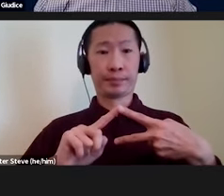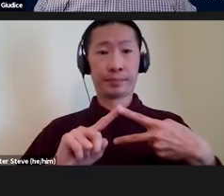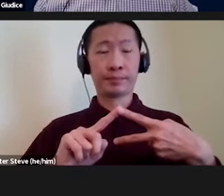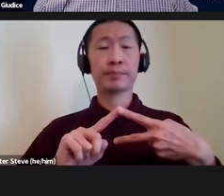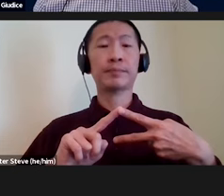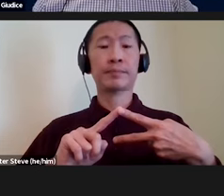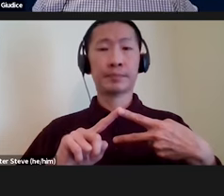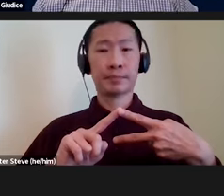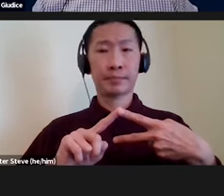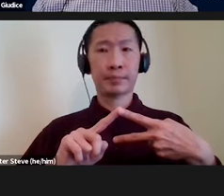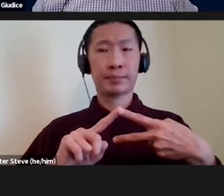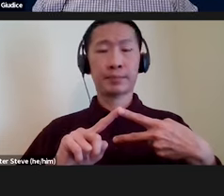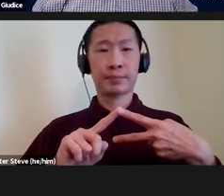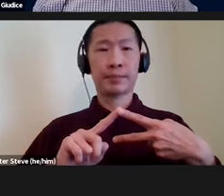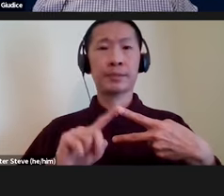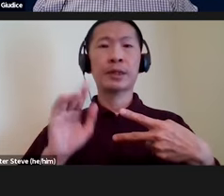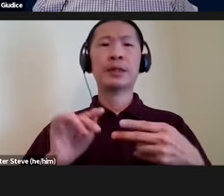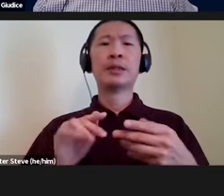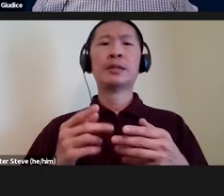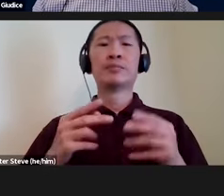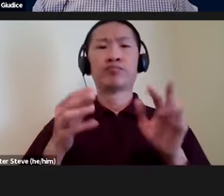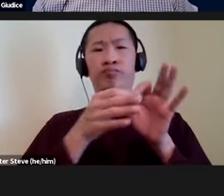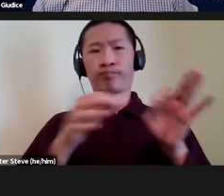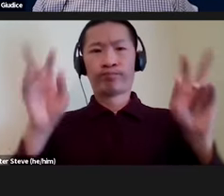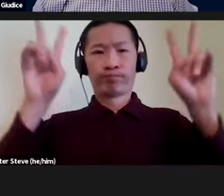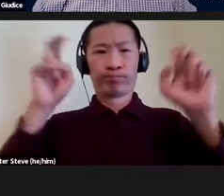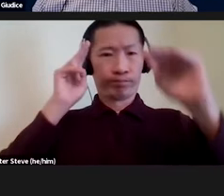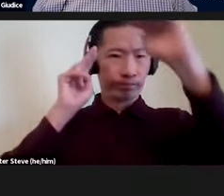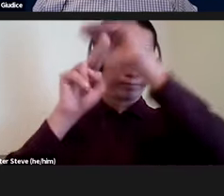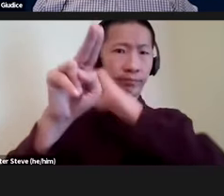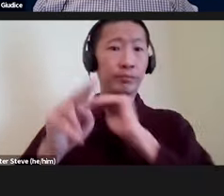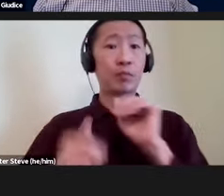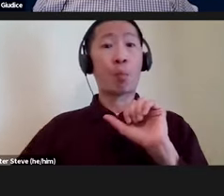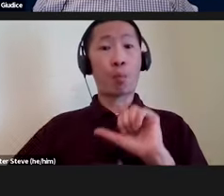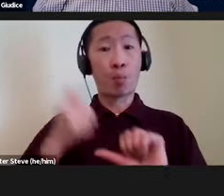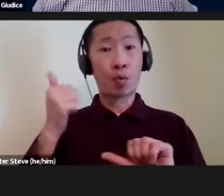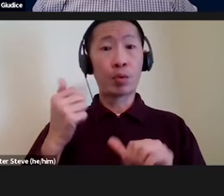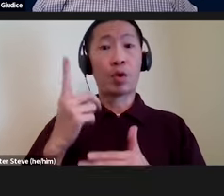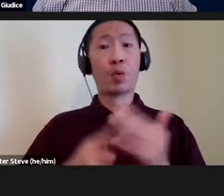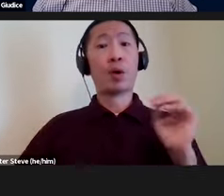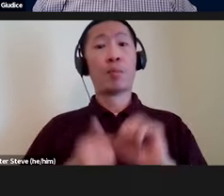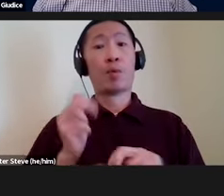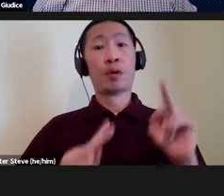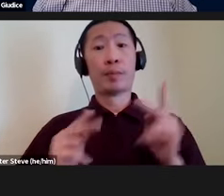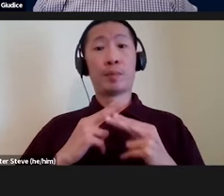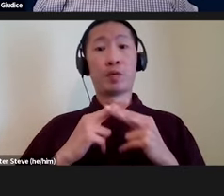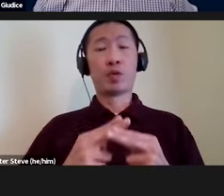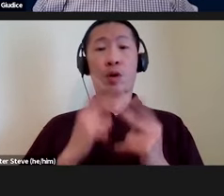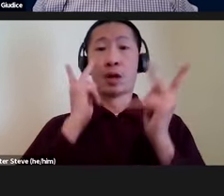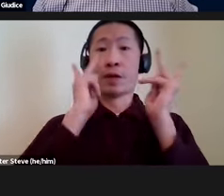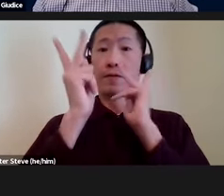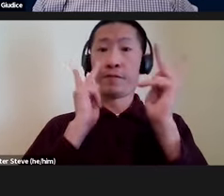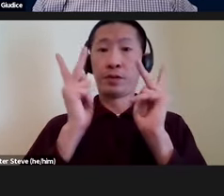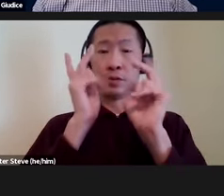position one. This is characterized by the following hypothesis. The majority of what most people call visual